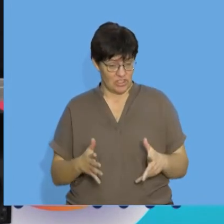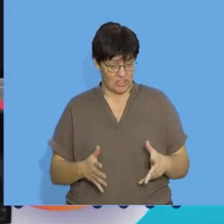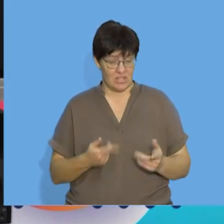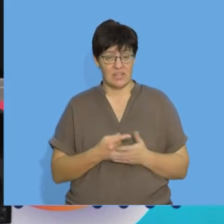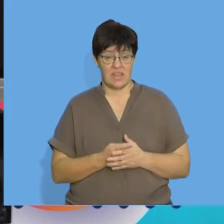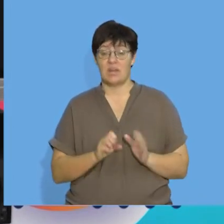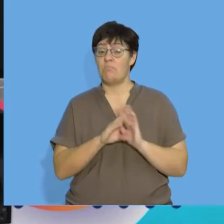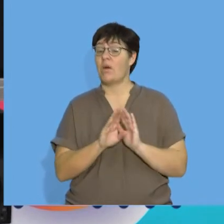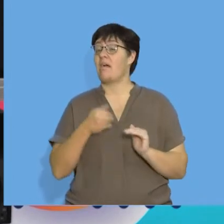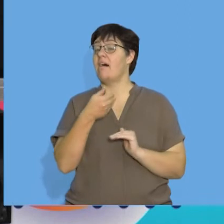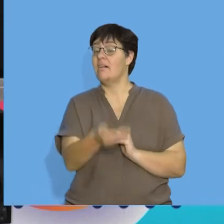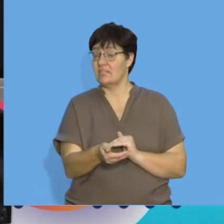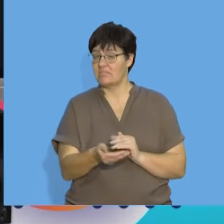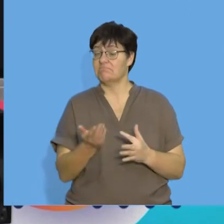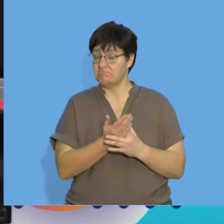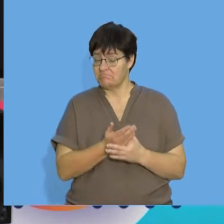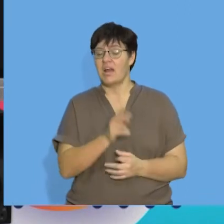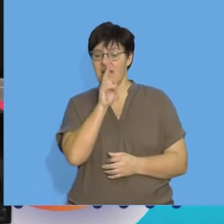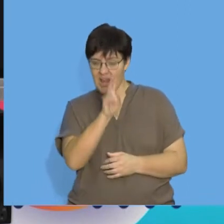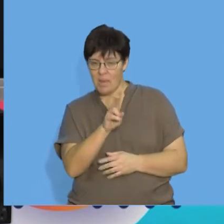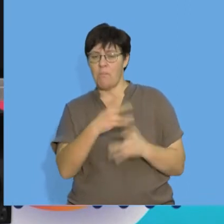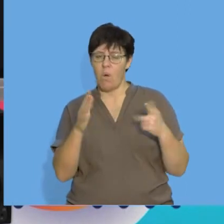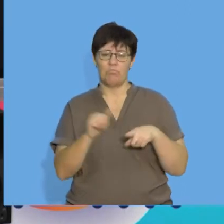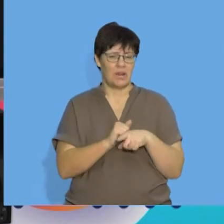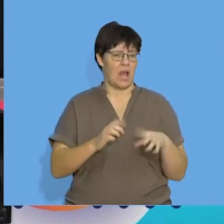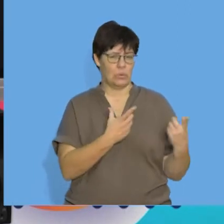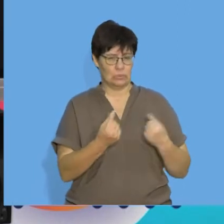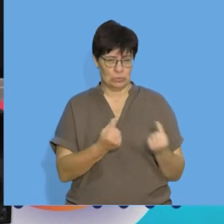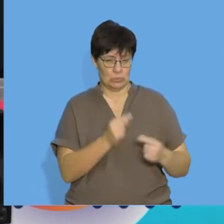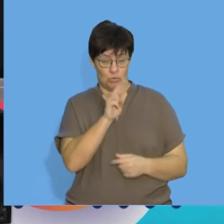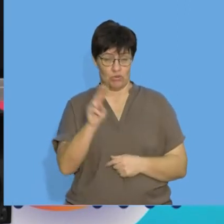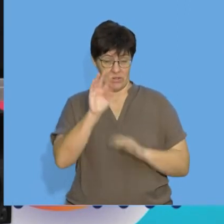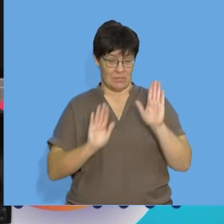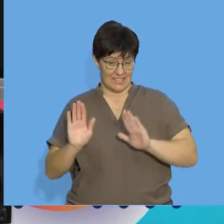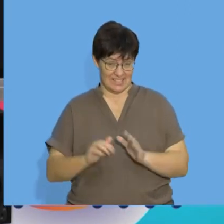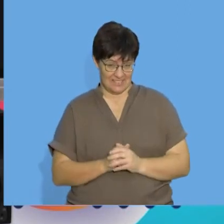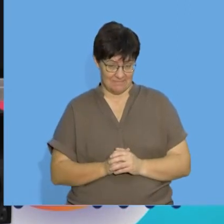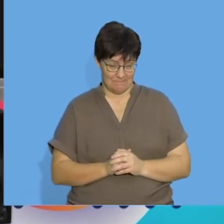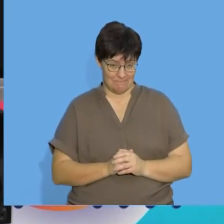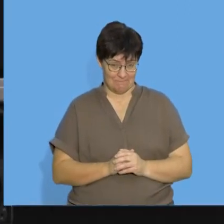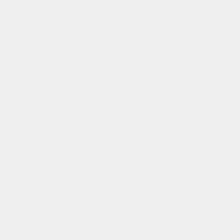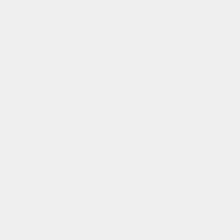after the ad break, we're going to look at some more practical examples of quadratic patterns. See you just now.